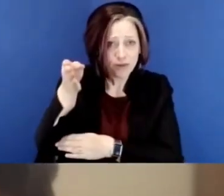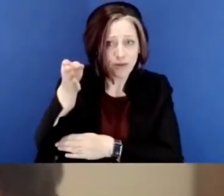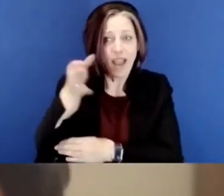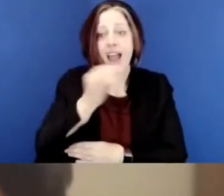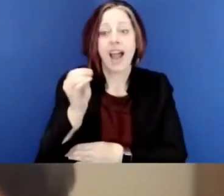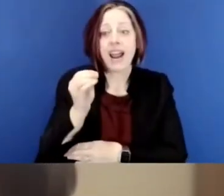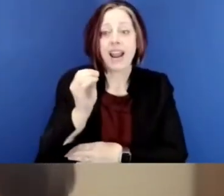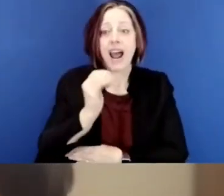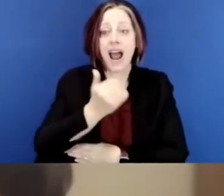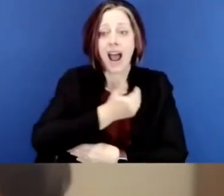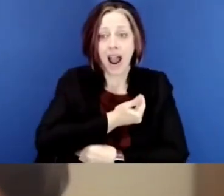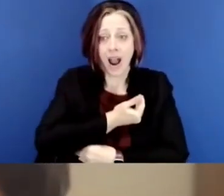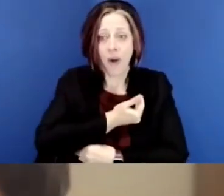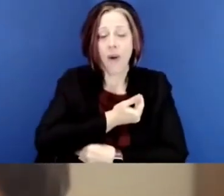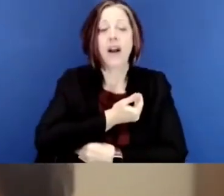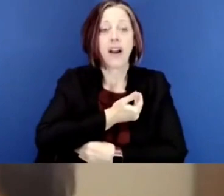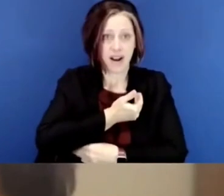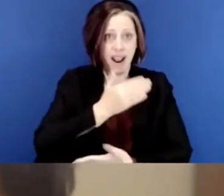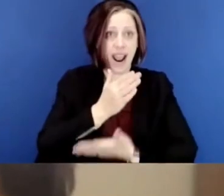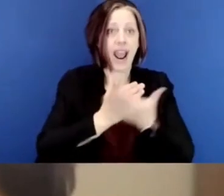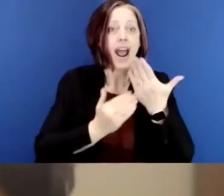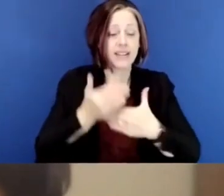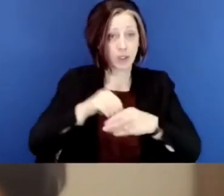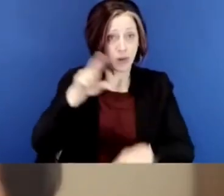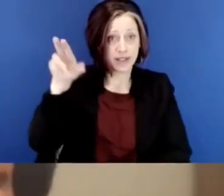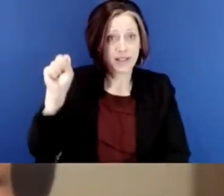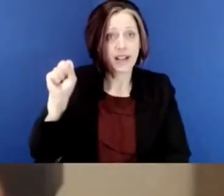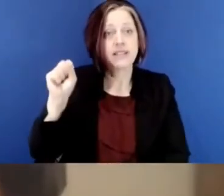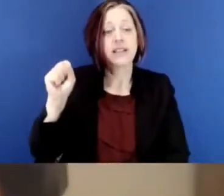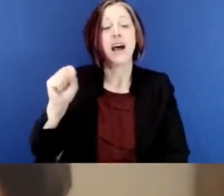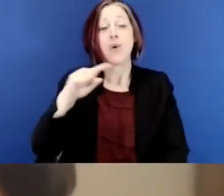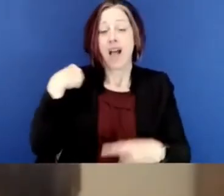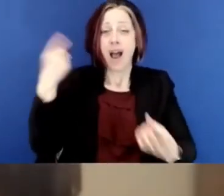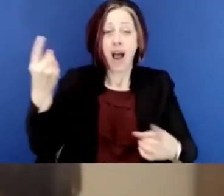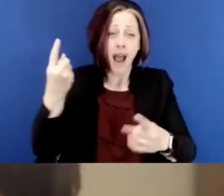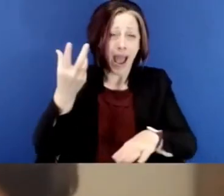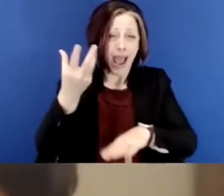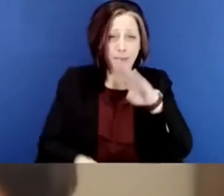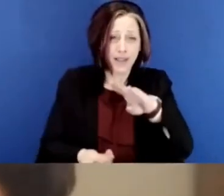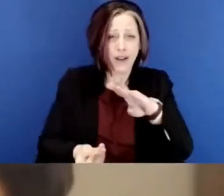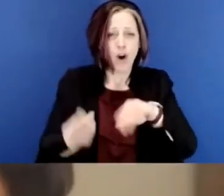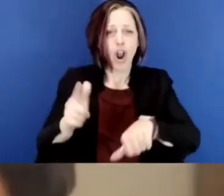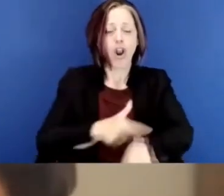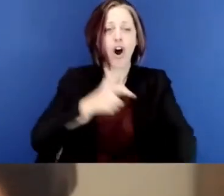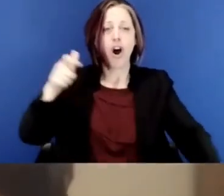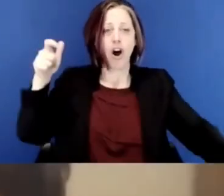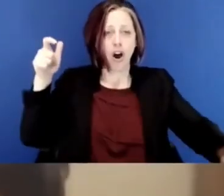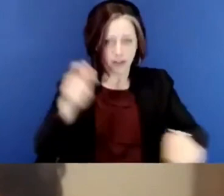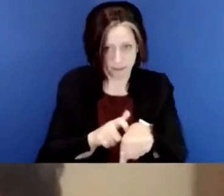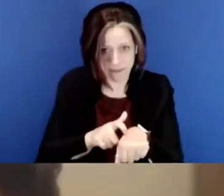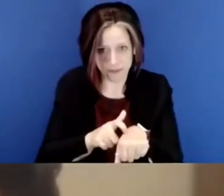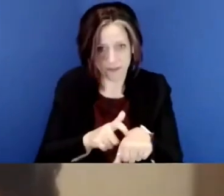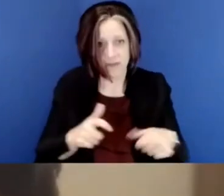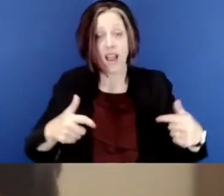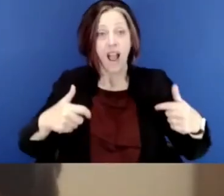connected futures. And our hands in the United States have been absent too long